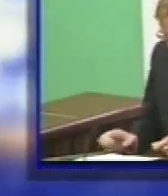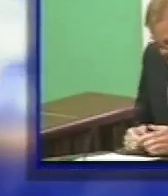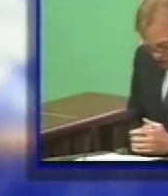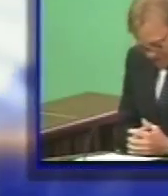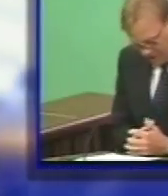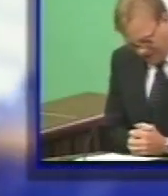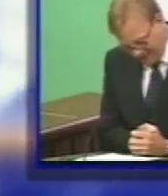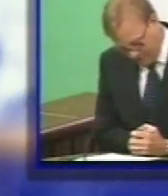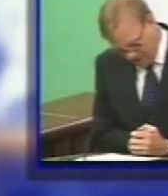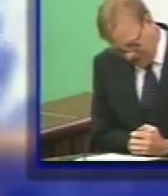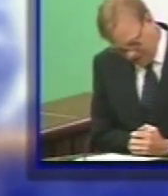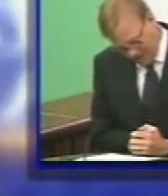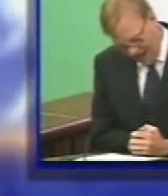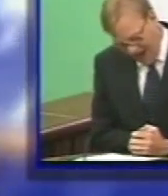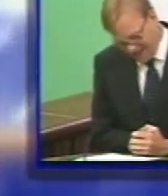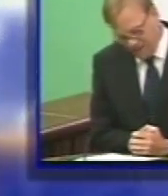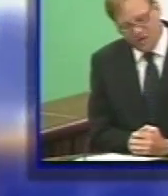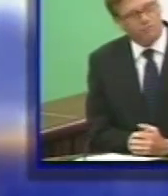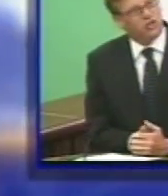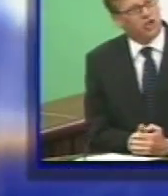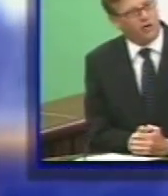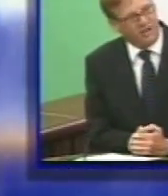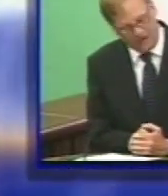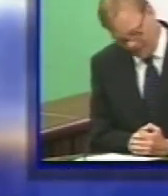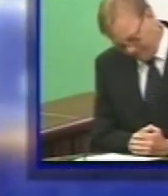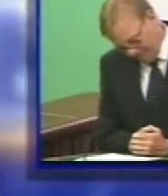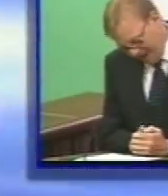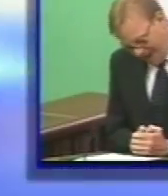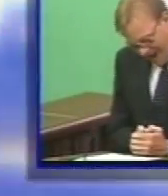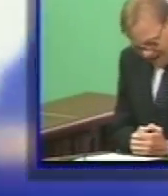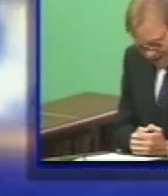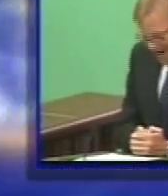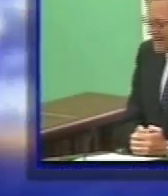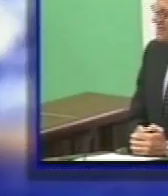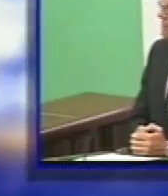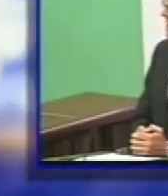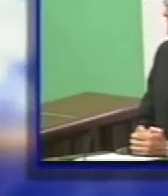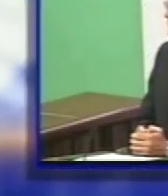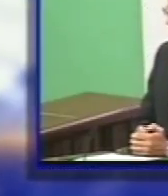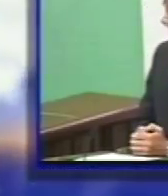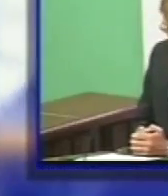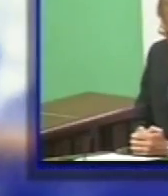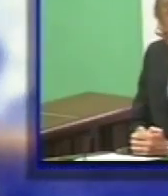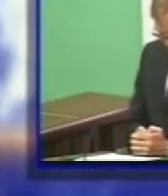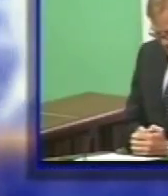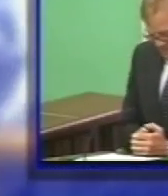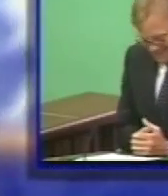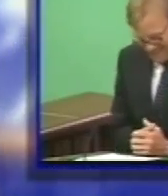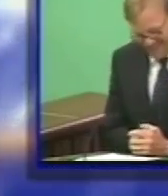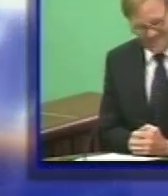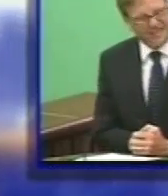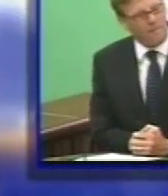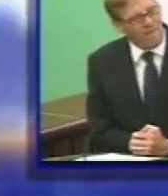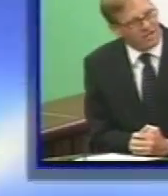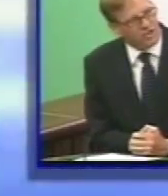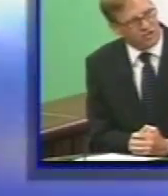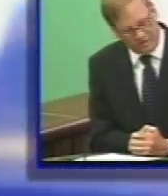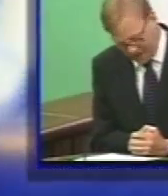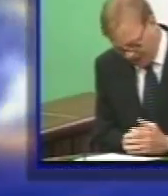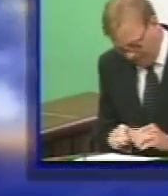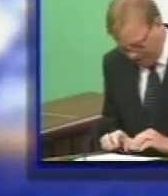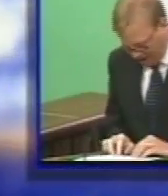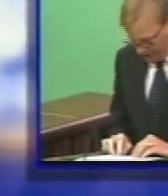Financial Services Minister Ryan Pinder announced in the House of Assembly Wednesday that meaningful progress has been made in trade. He informed